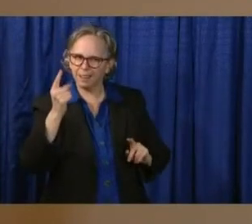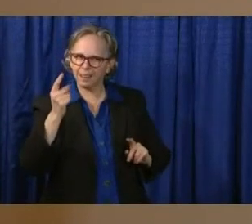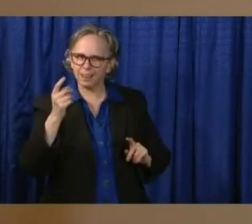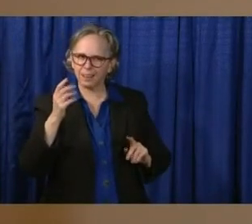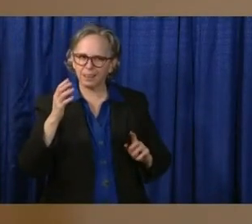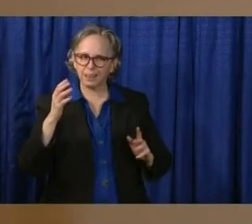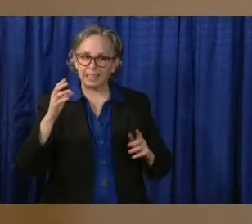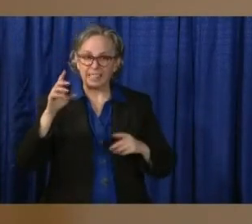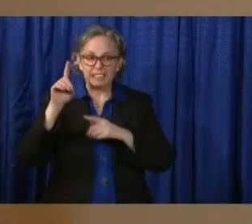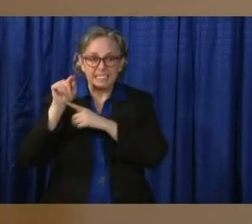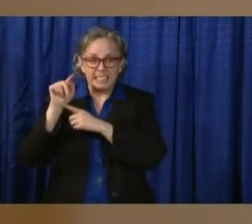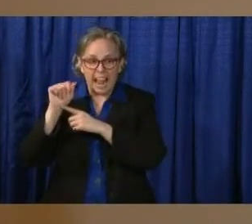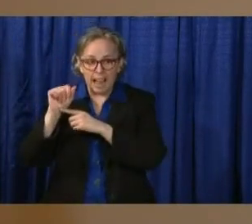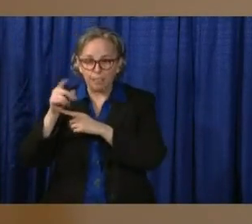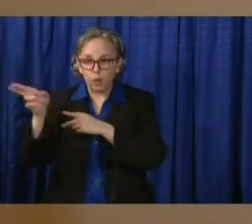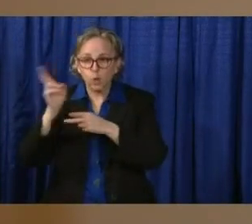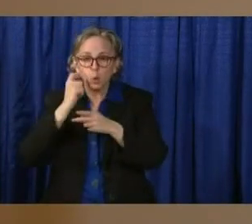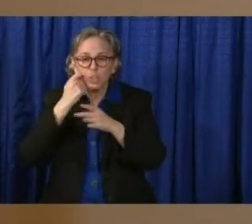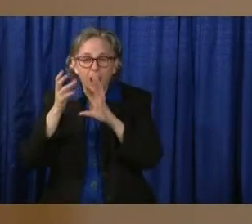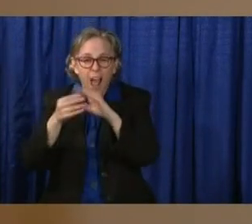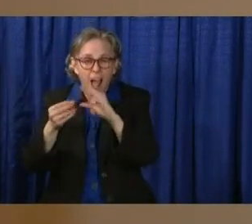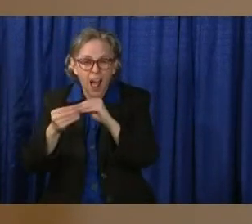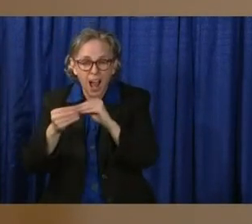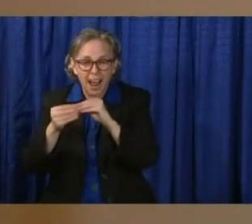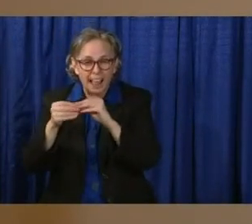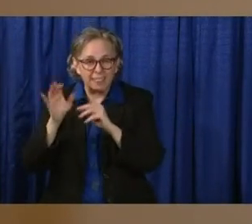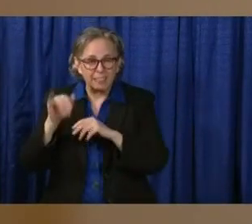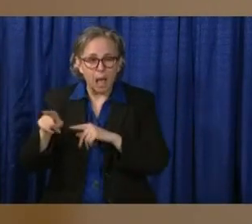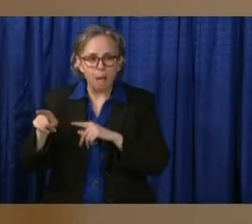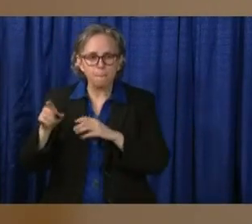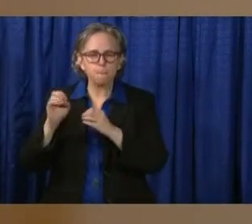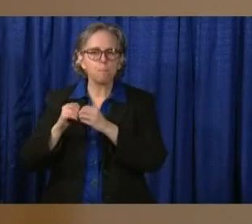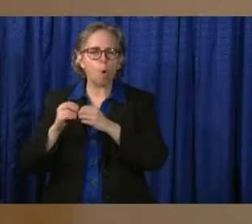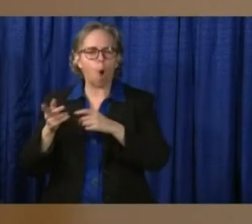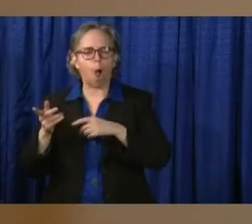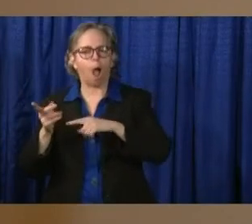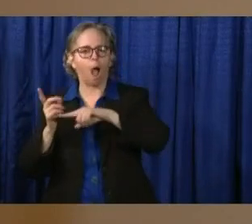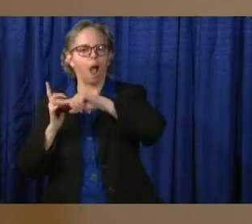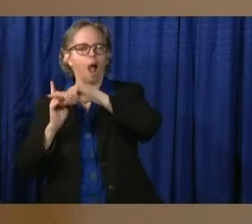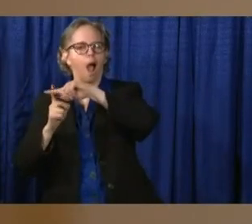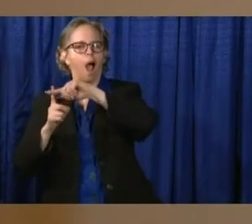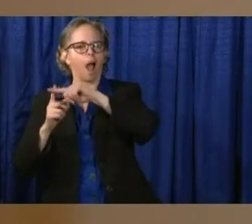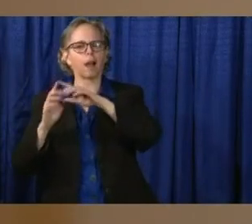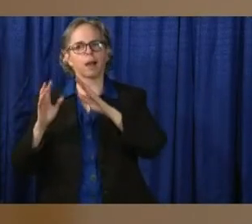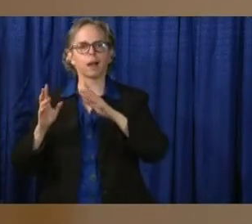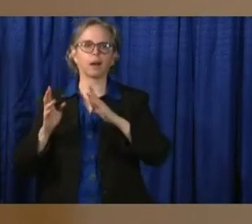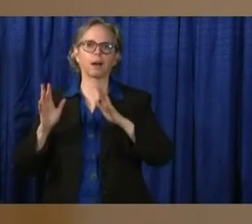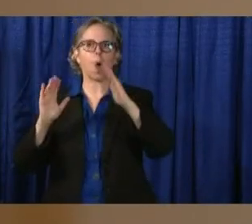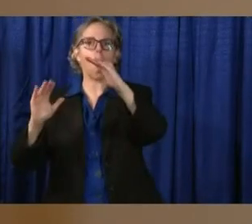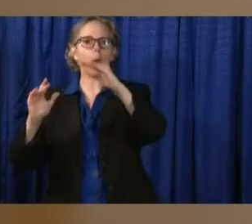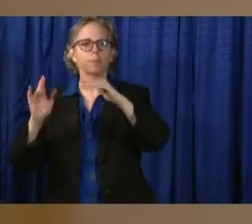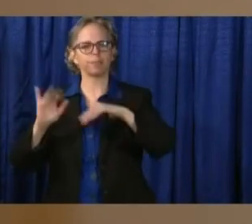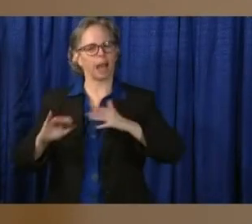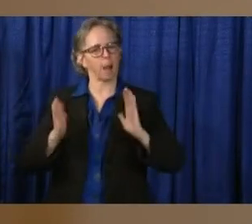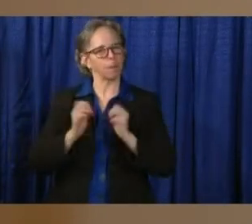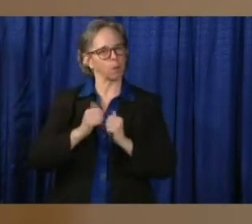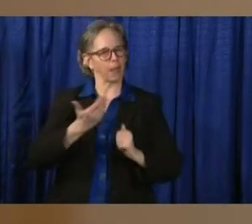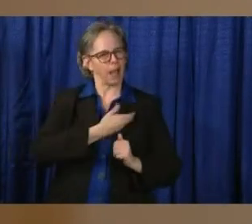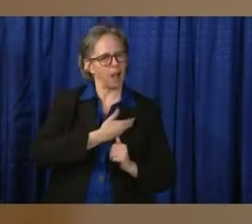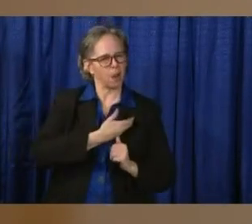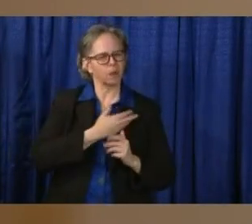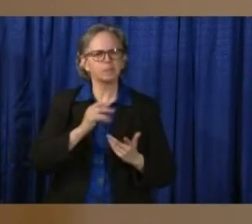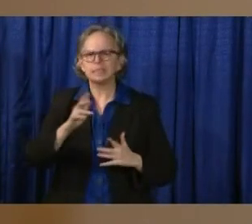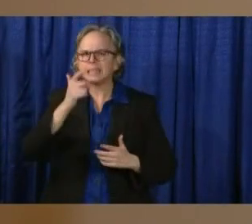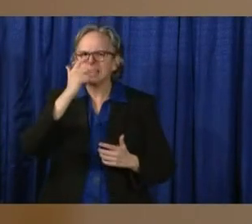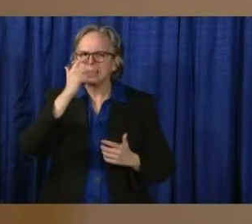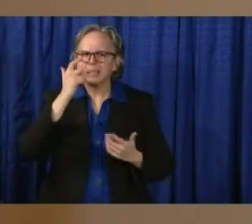be somewhere in between. And really, the issue for us is the stacking of patients. I'll be talking more about that this week, and